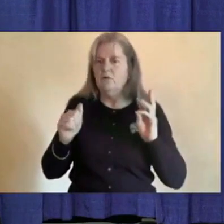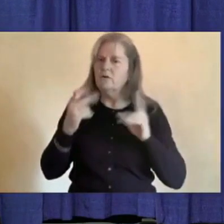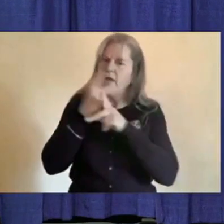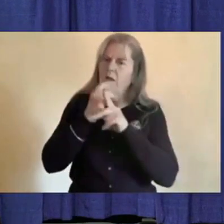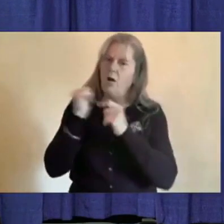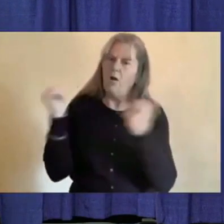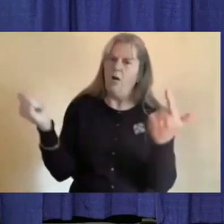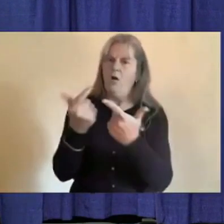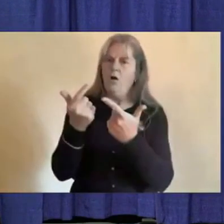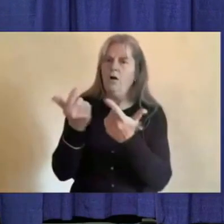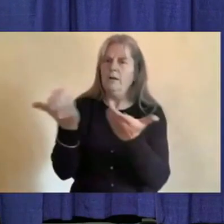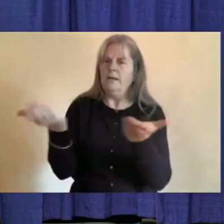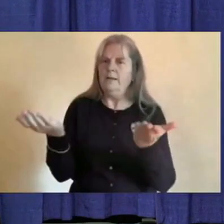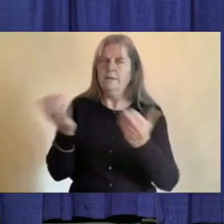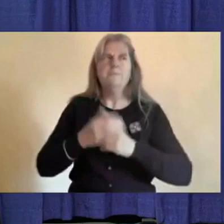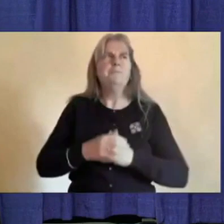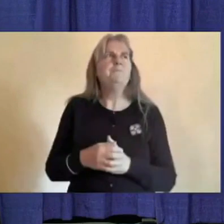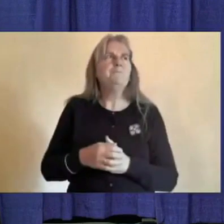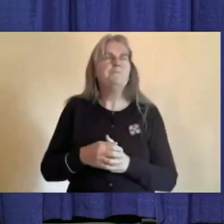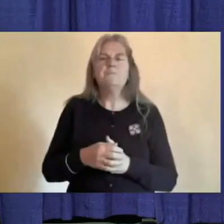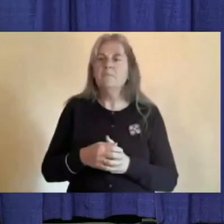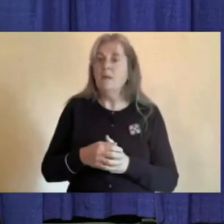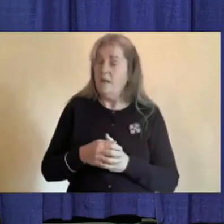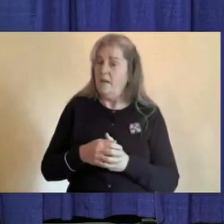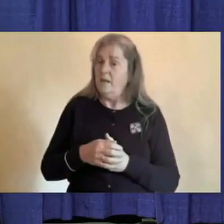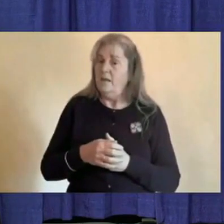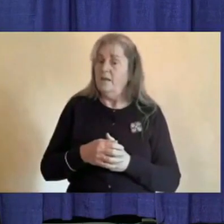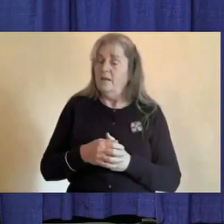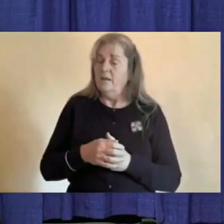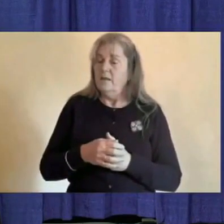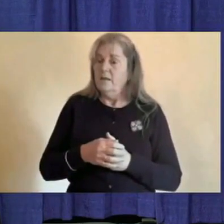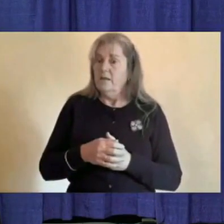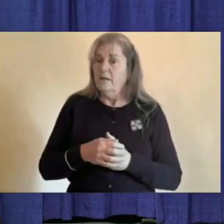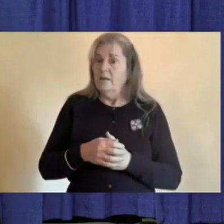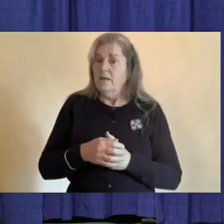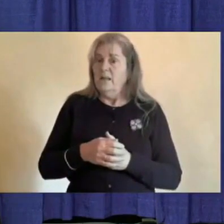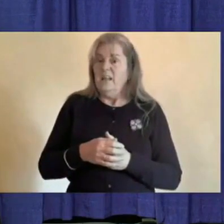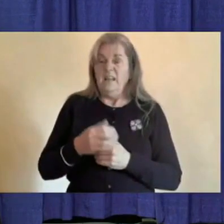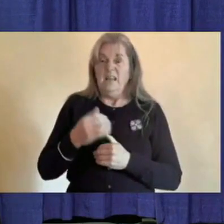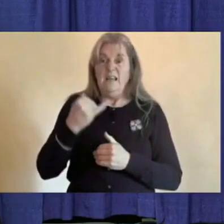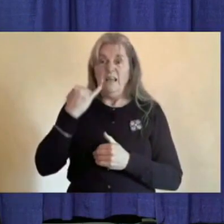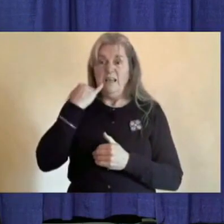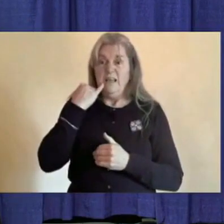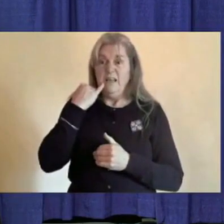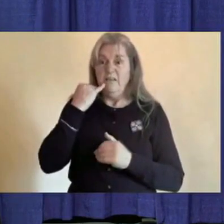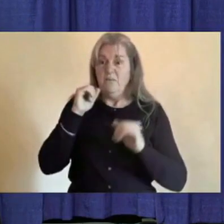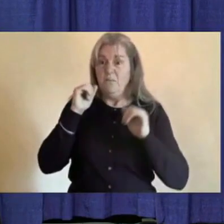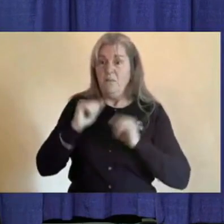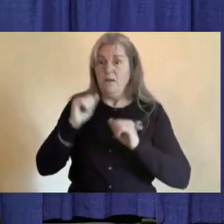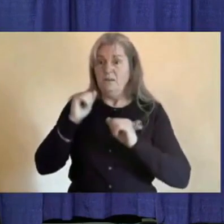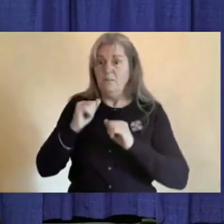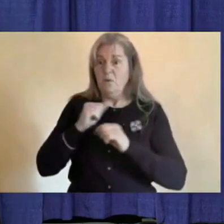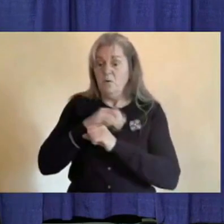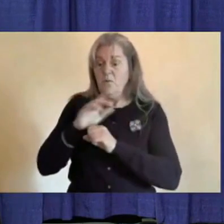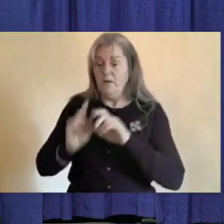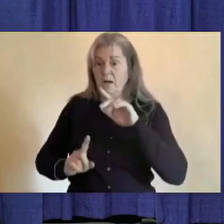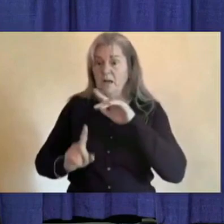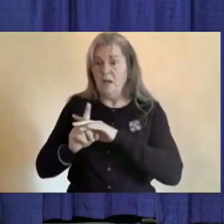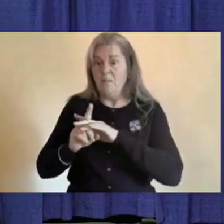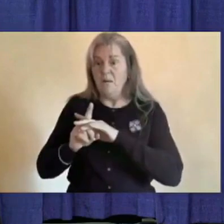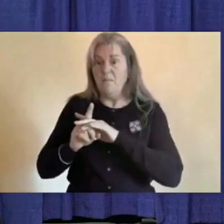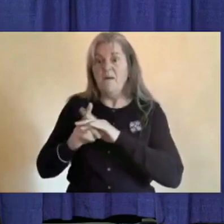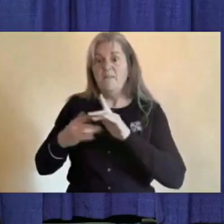the way we will likely see an outbreak or further cases in the territory will be introductions from